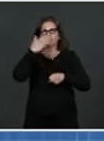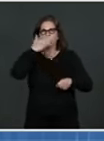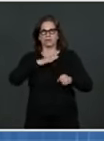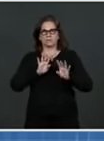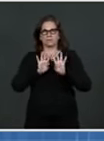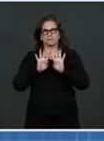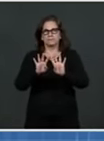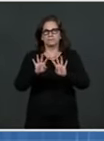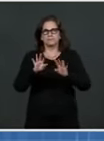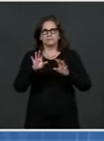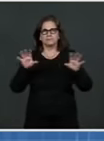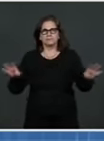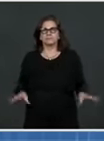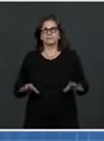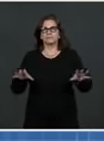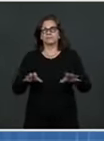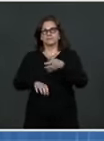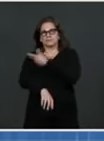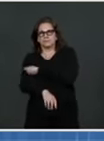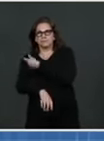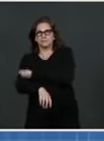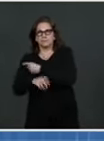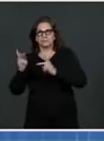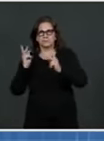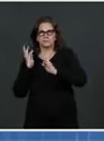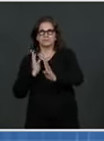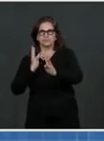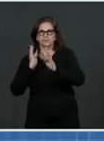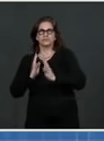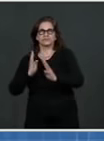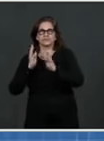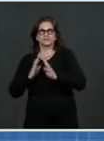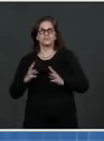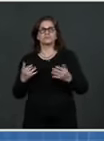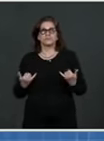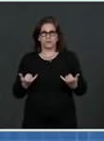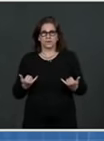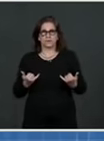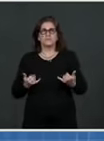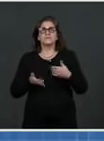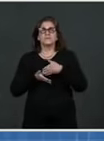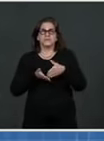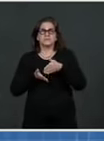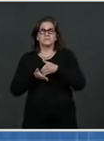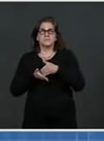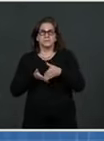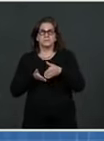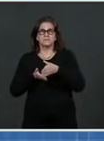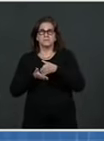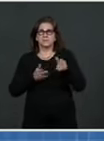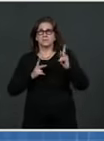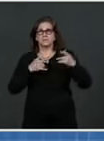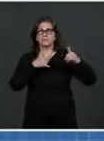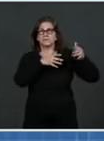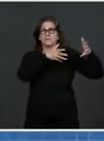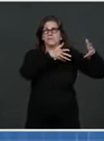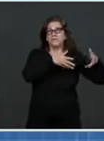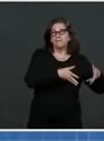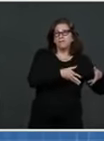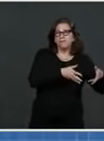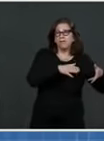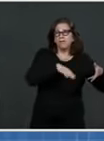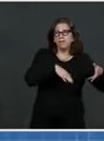down. Millions remain unvaccinated and at risk. We need to keep increasing vaccine supply,